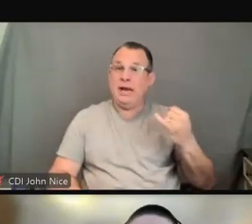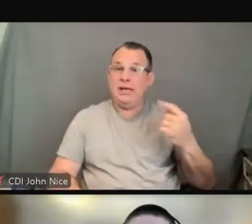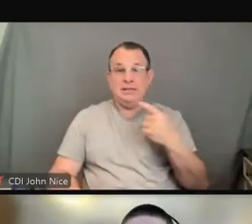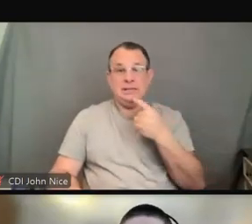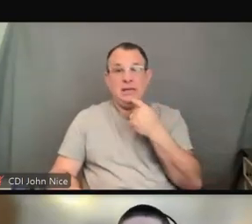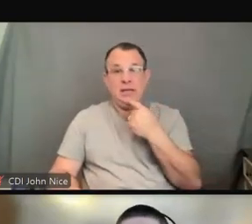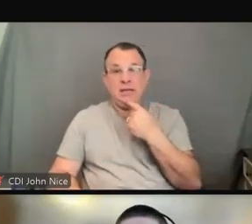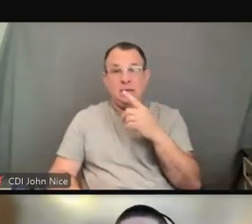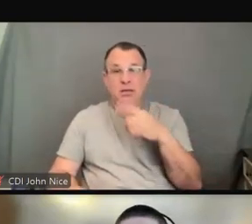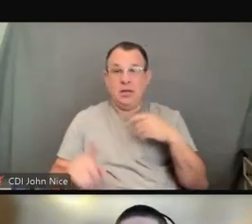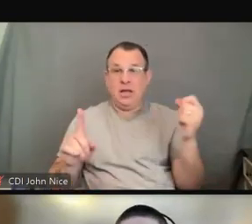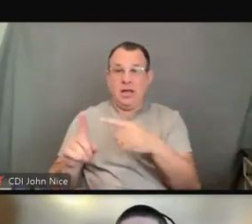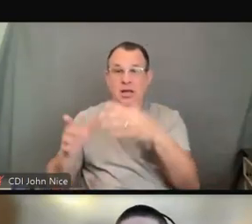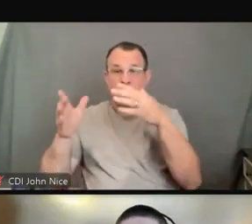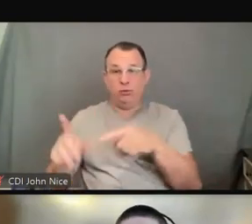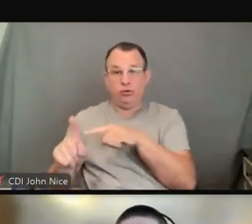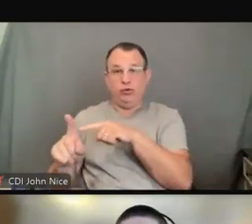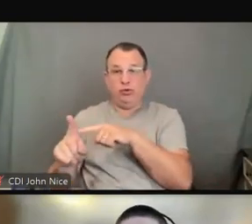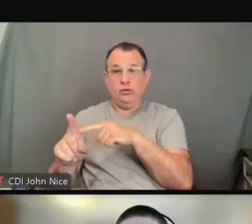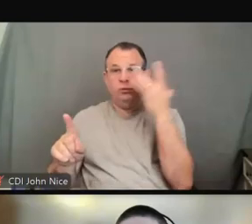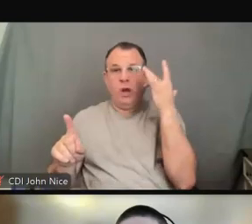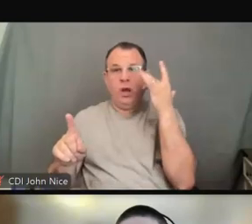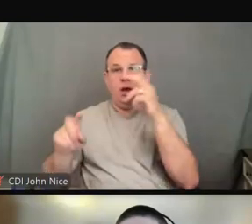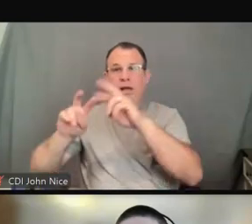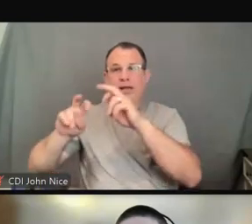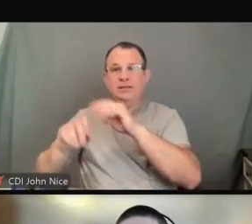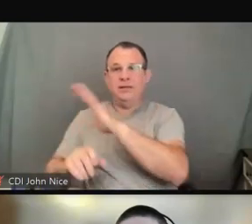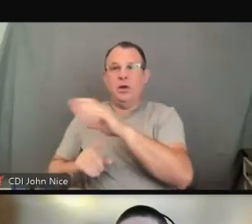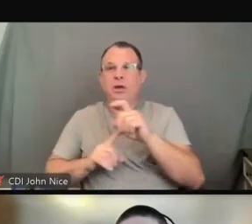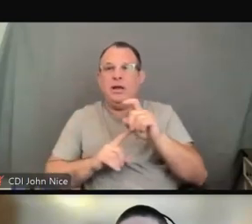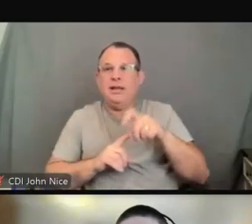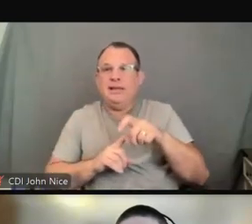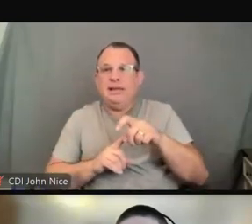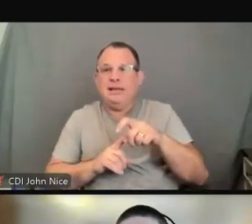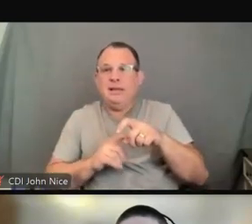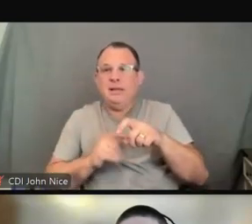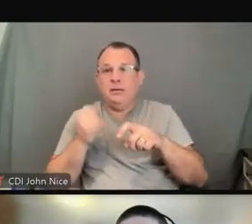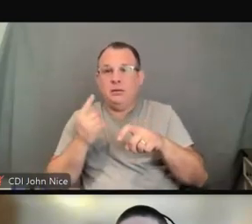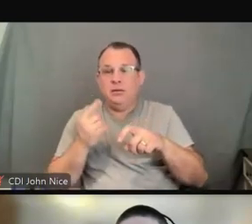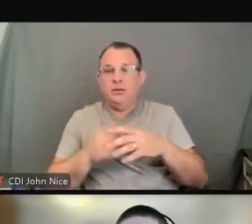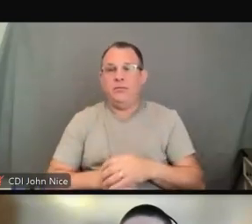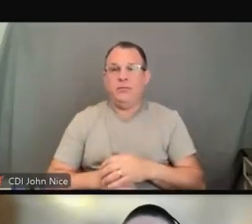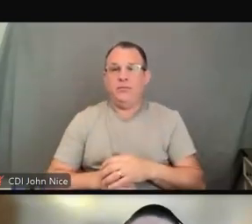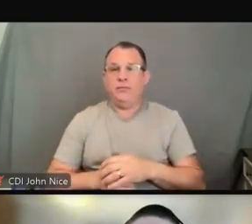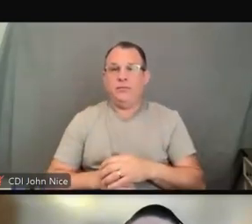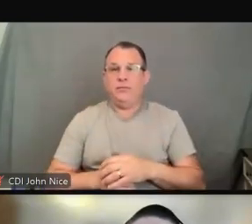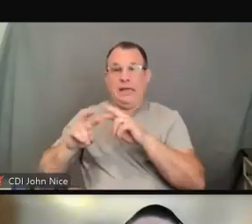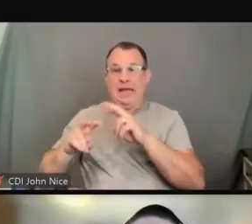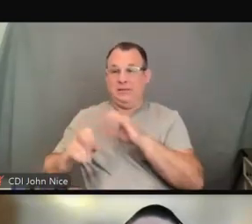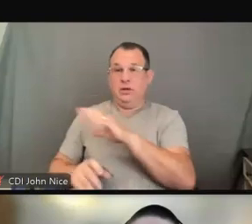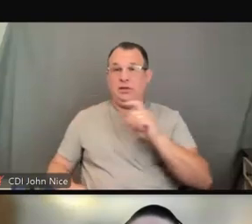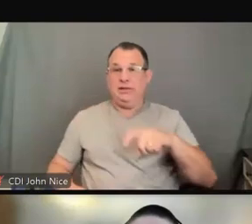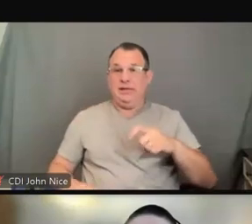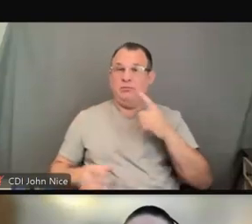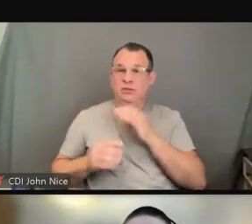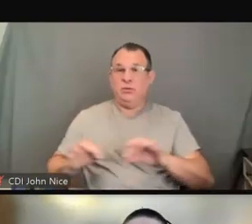of their individual communication need. And doing this assessment is important because